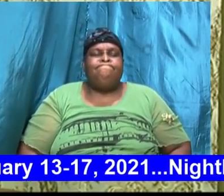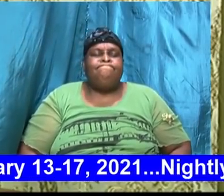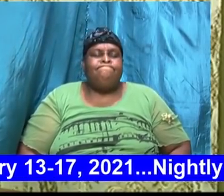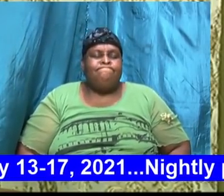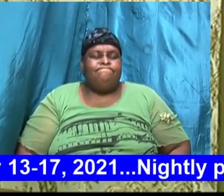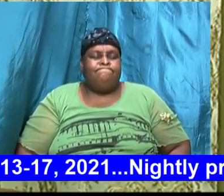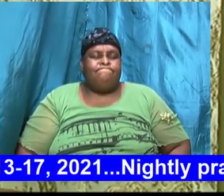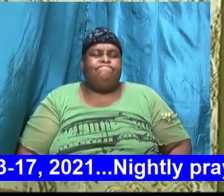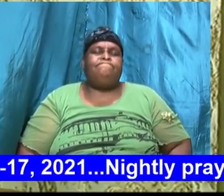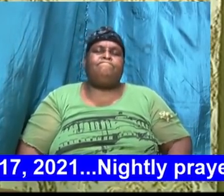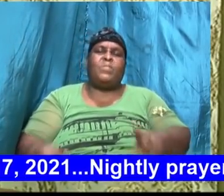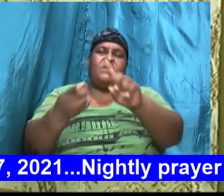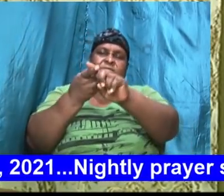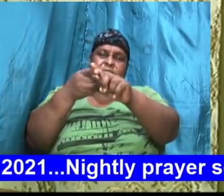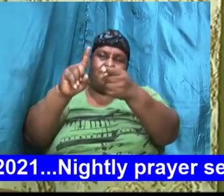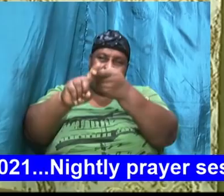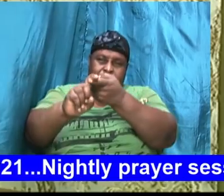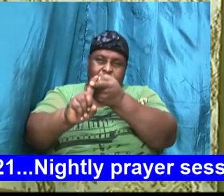a friend